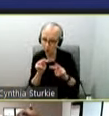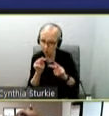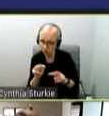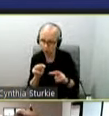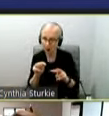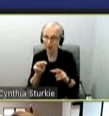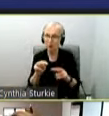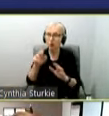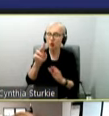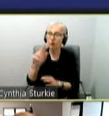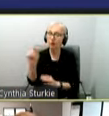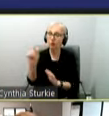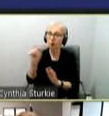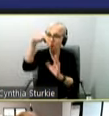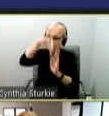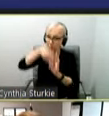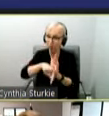-19.